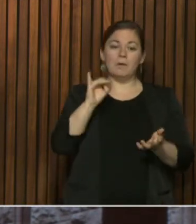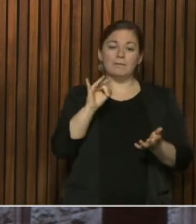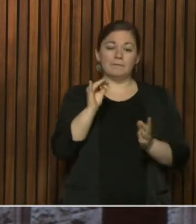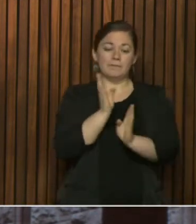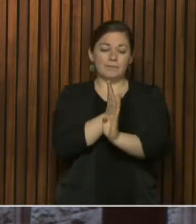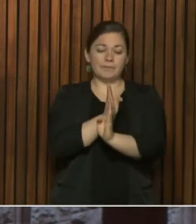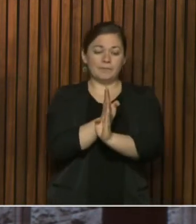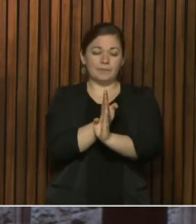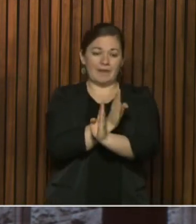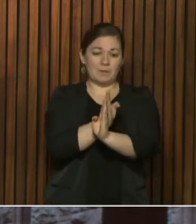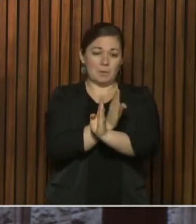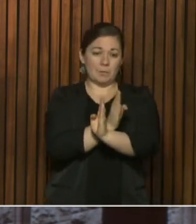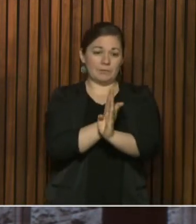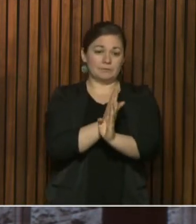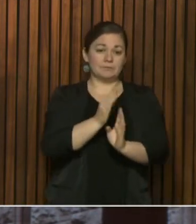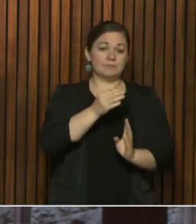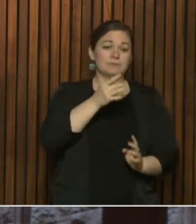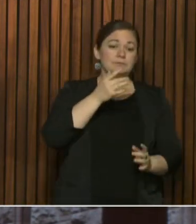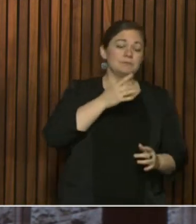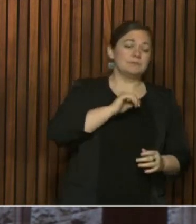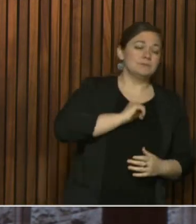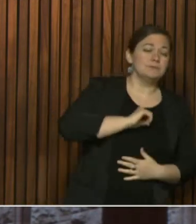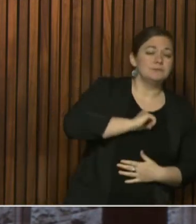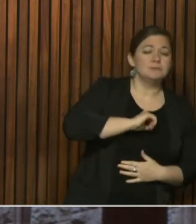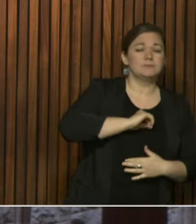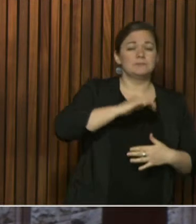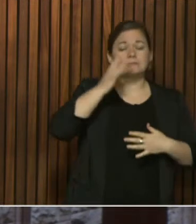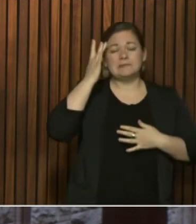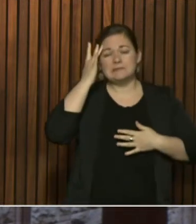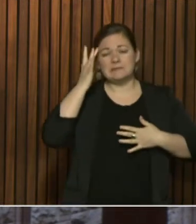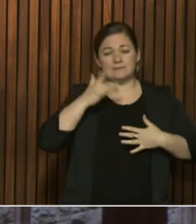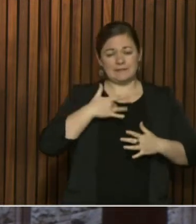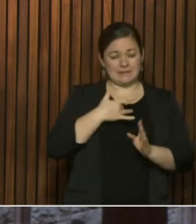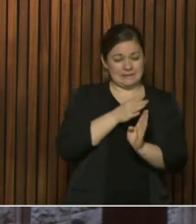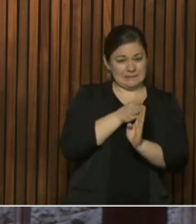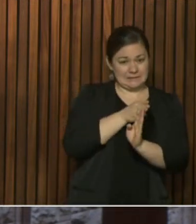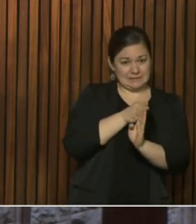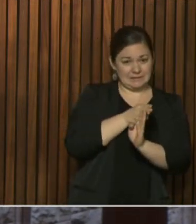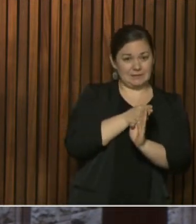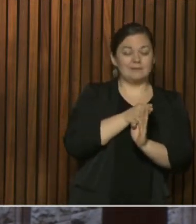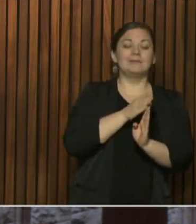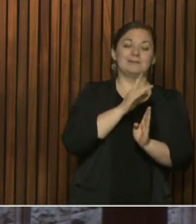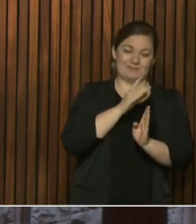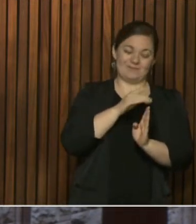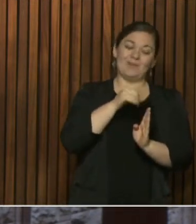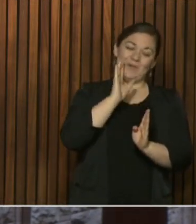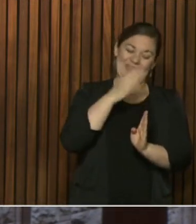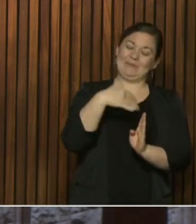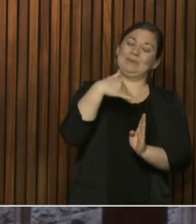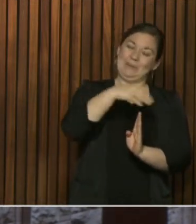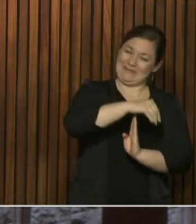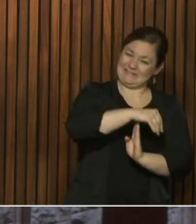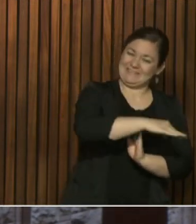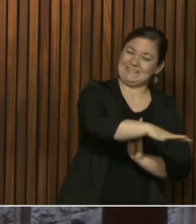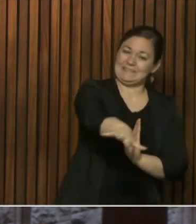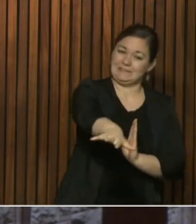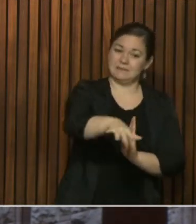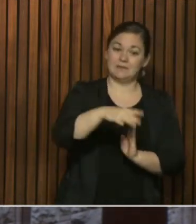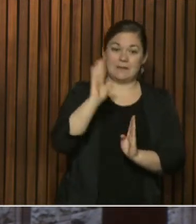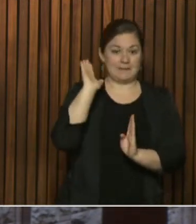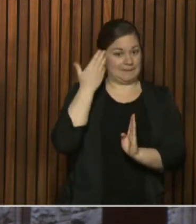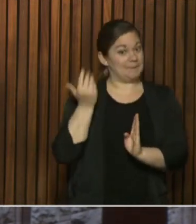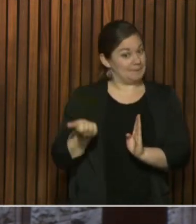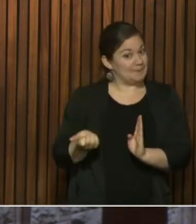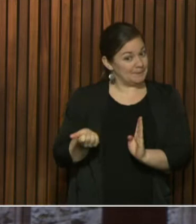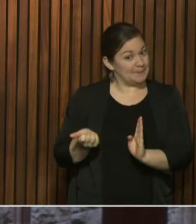symptomatic in the so-called prodrome immediately before and their viremic. So it's a long phrase for when the virus had reached its peak in their